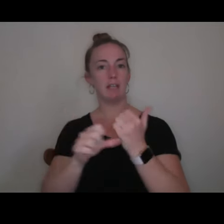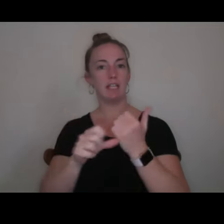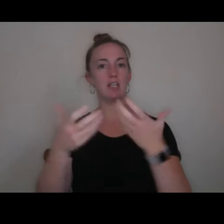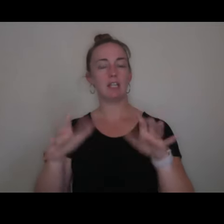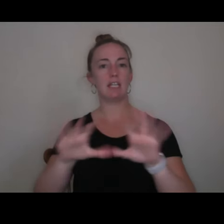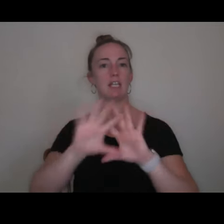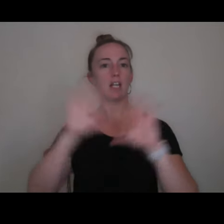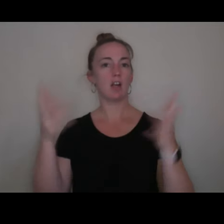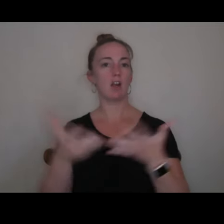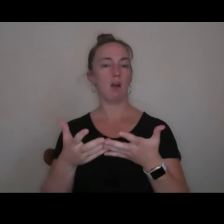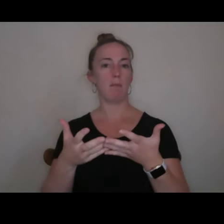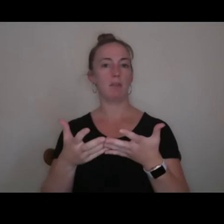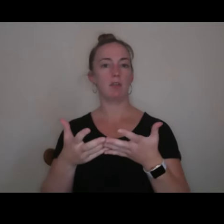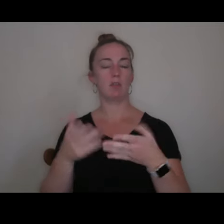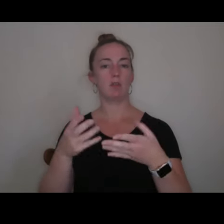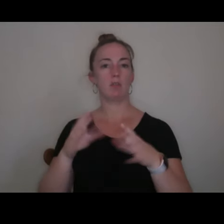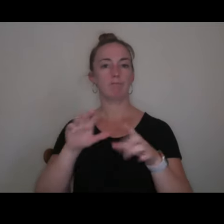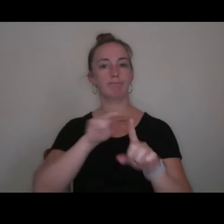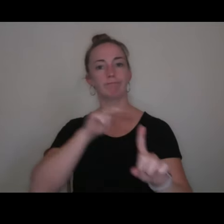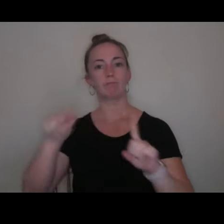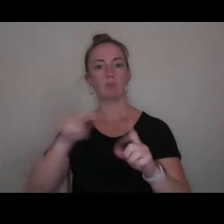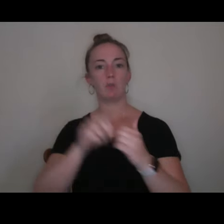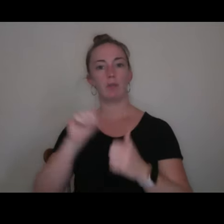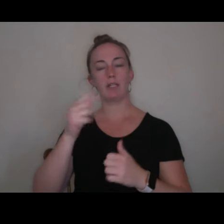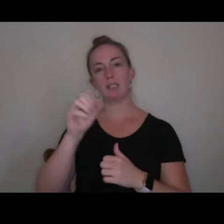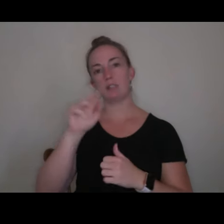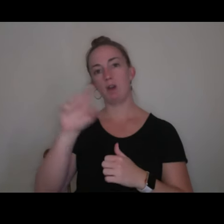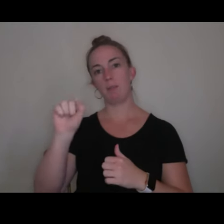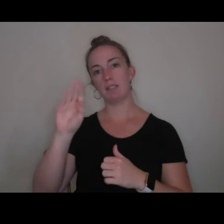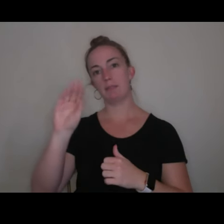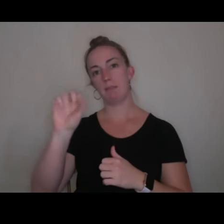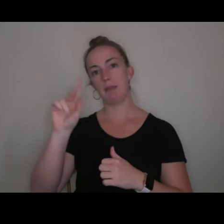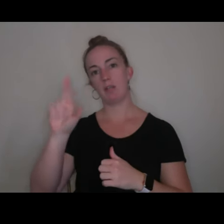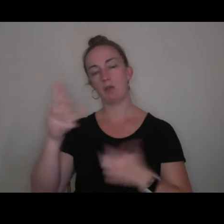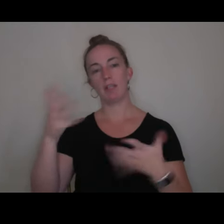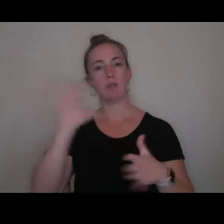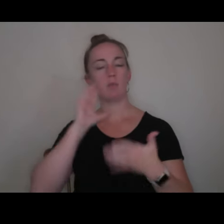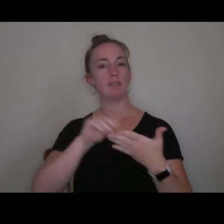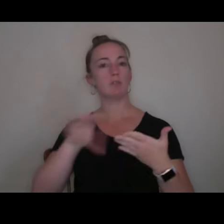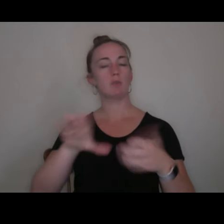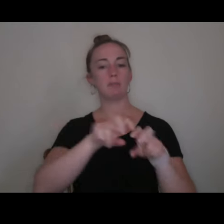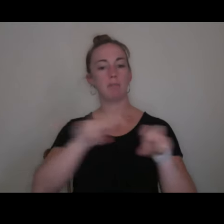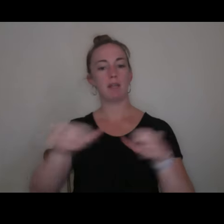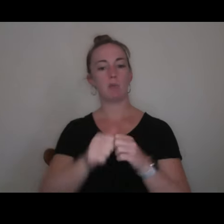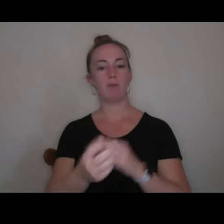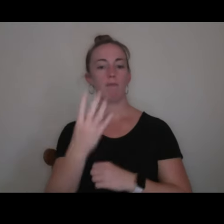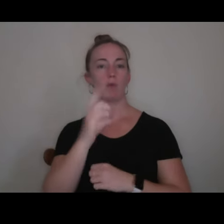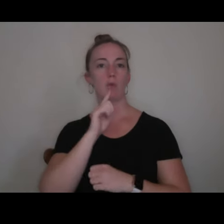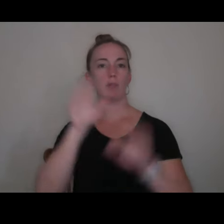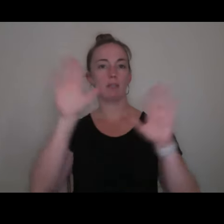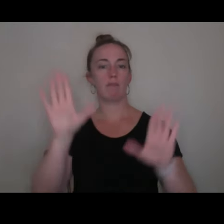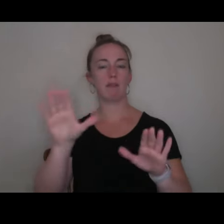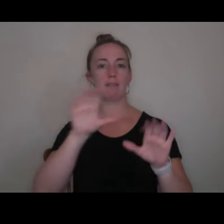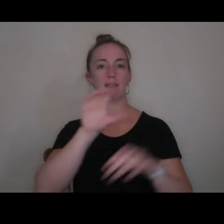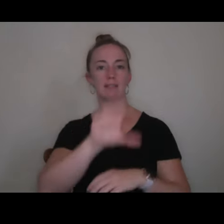and application information for Center with Thomas Becker. Then we will have a student panel with four really fantastic Center Ambassadors.